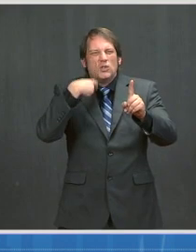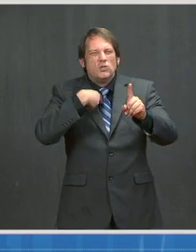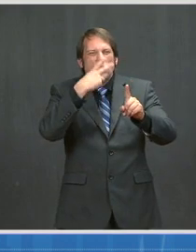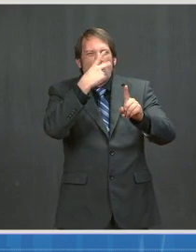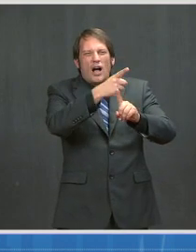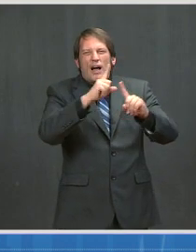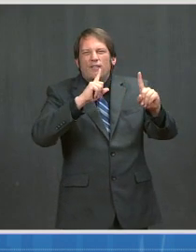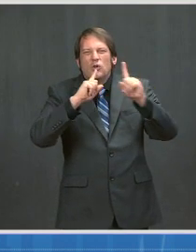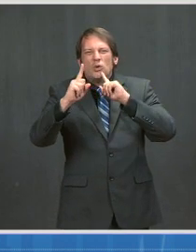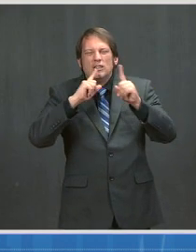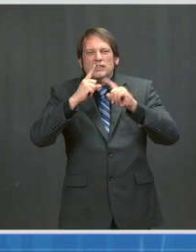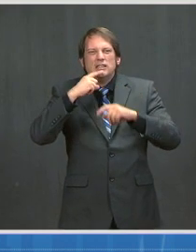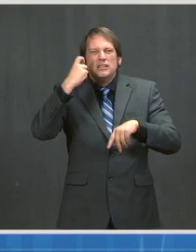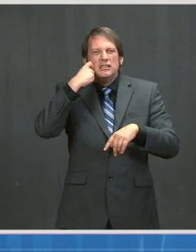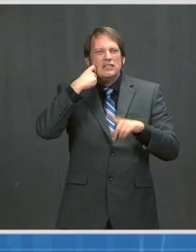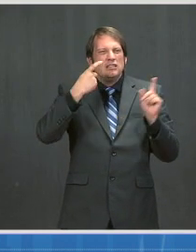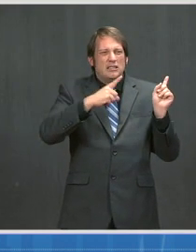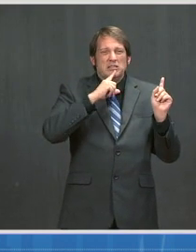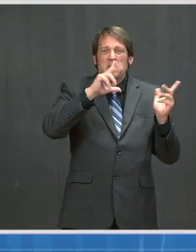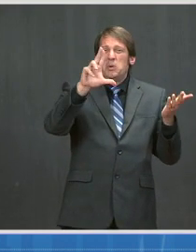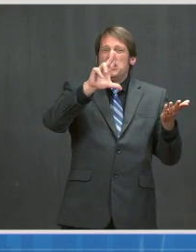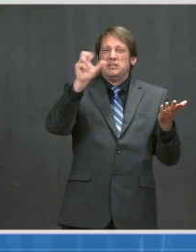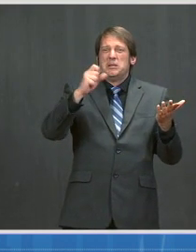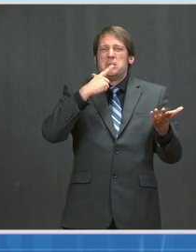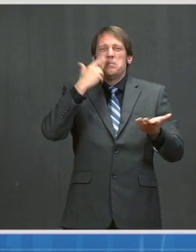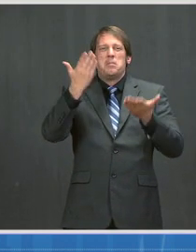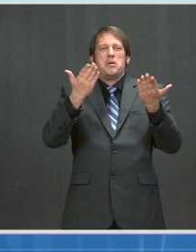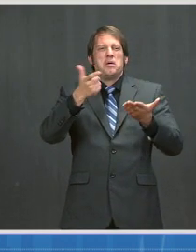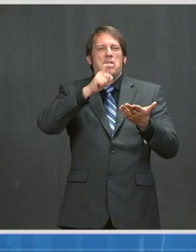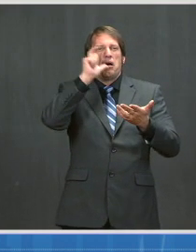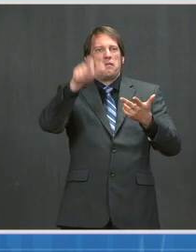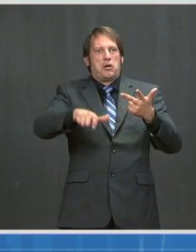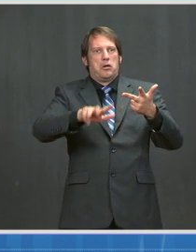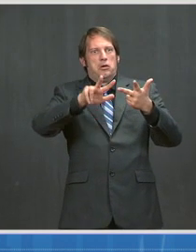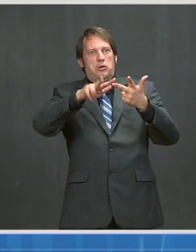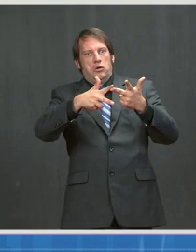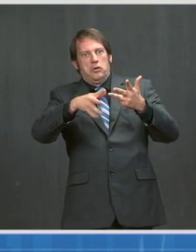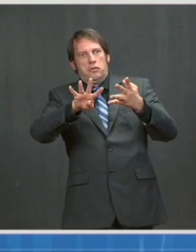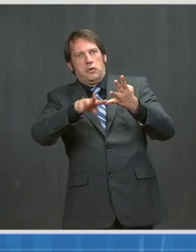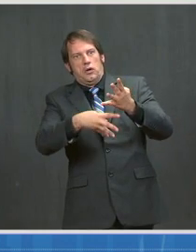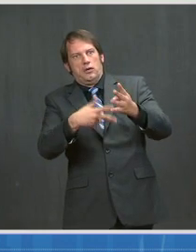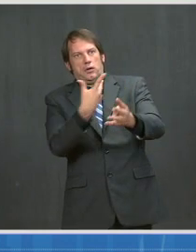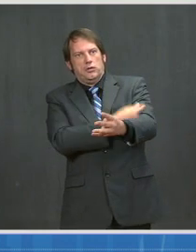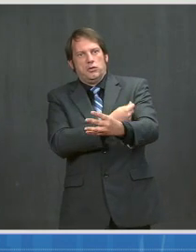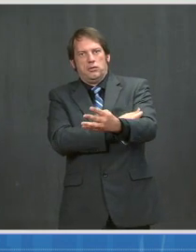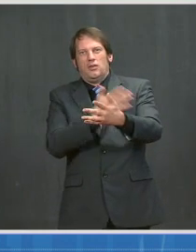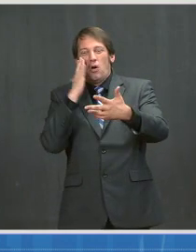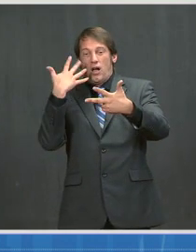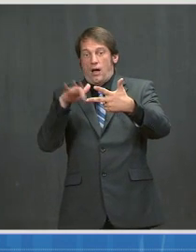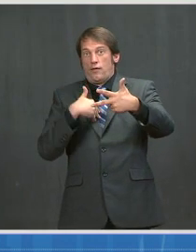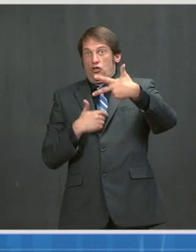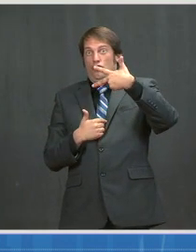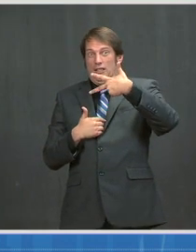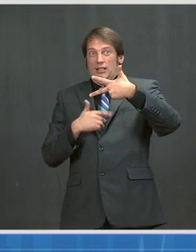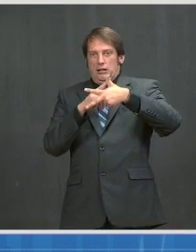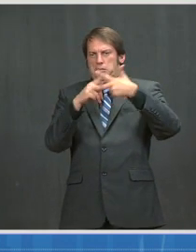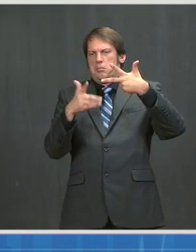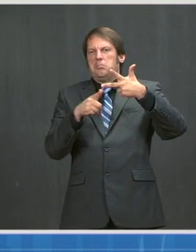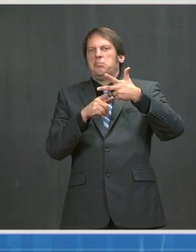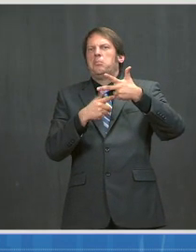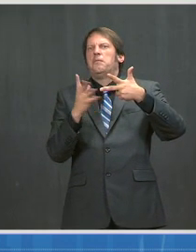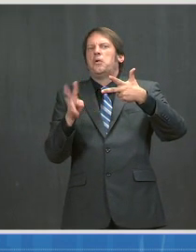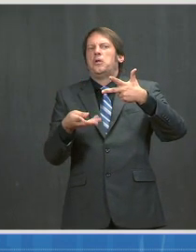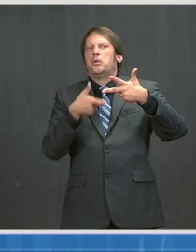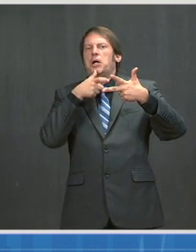.S. doesn't actually need the AstraZeneca vaccine. And I wondered if you guys could just touch on, you know, is there any additional capacity